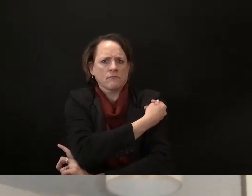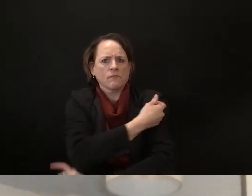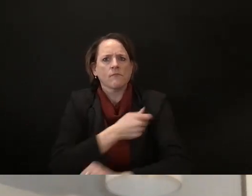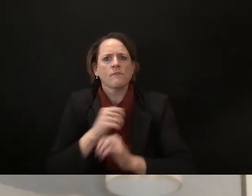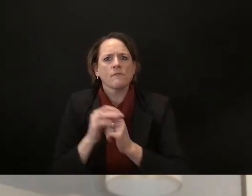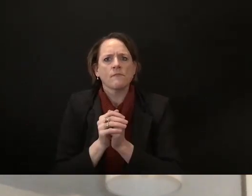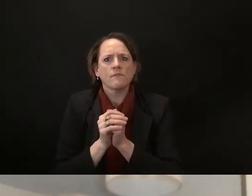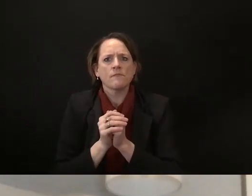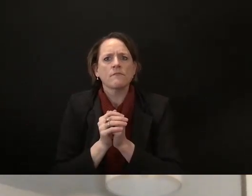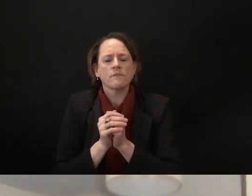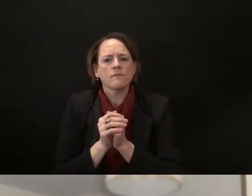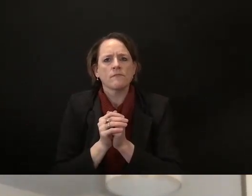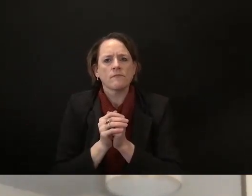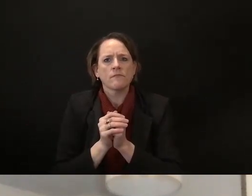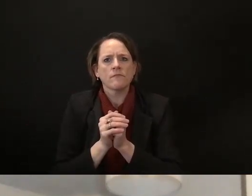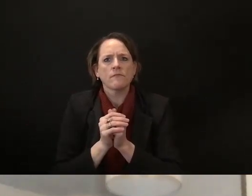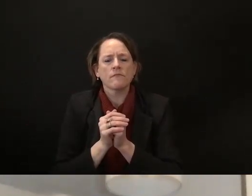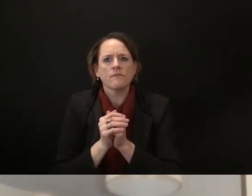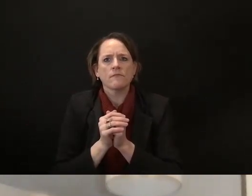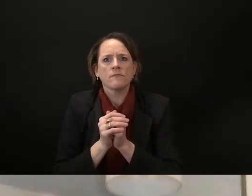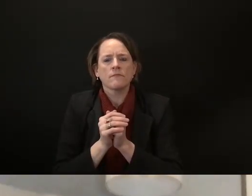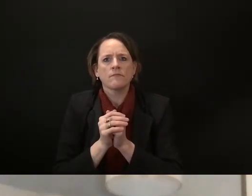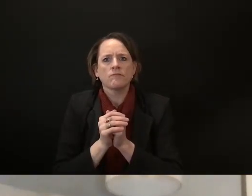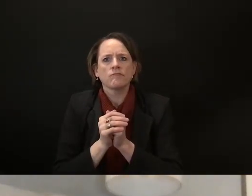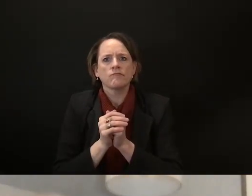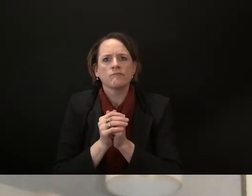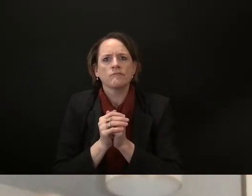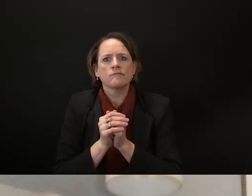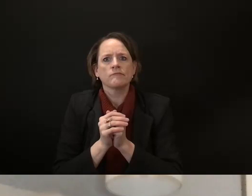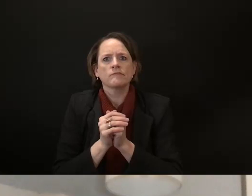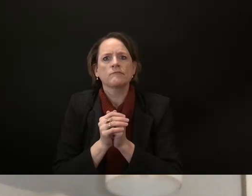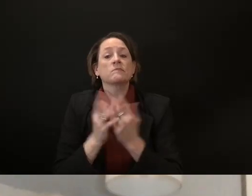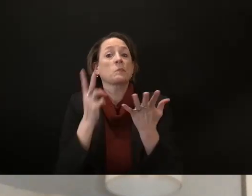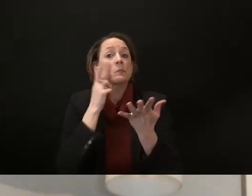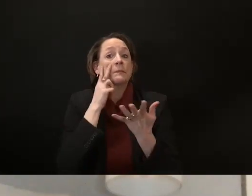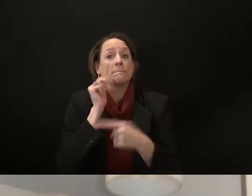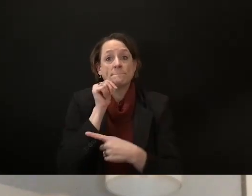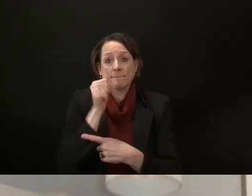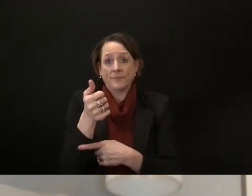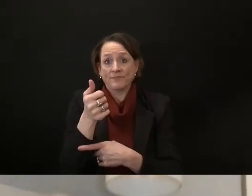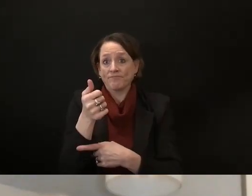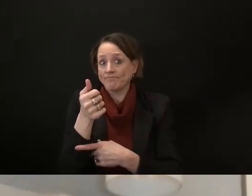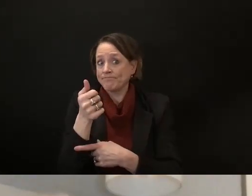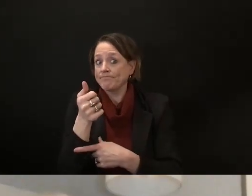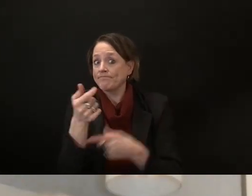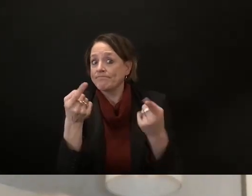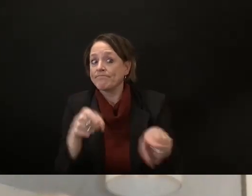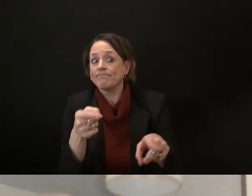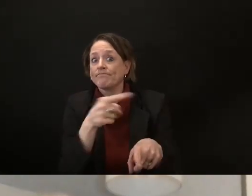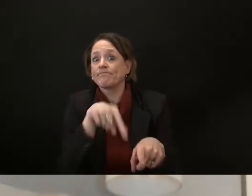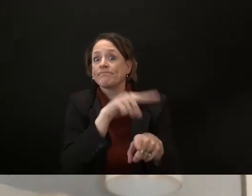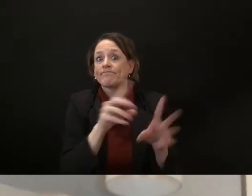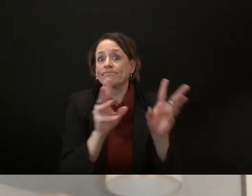that continues to bounce around so that'll be uh whatever we'll see what happens tomorrow and then watch to see what what and what uh senate republicans say